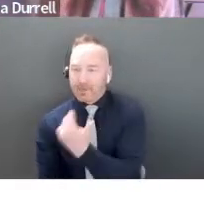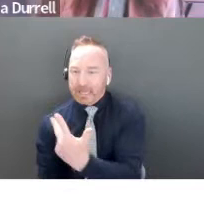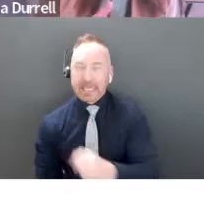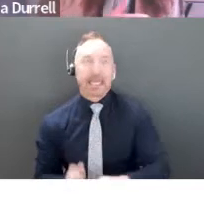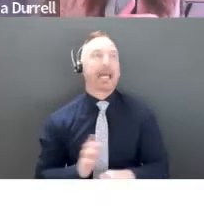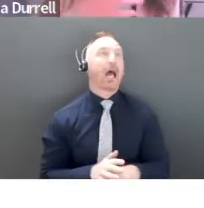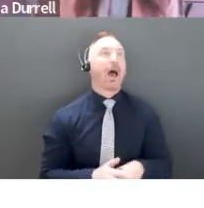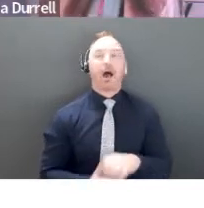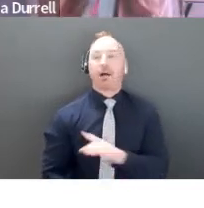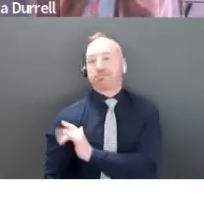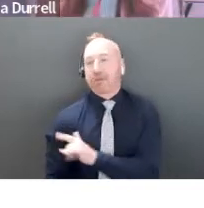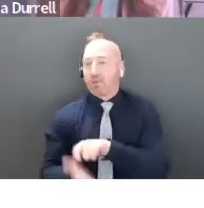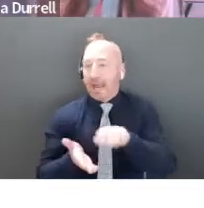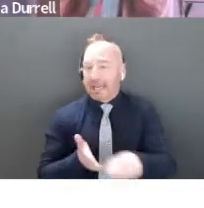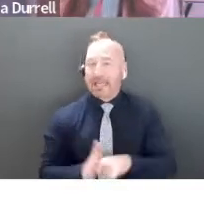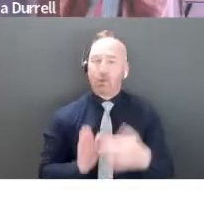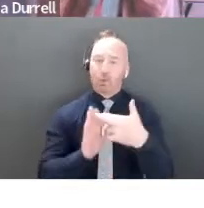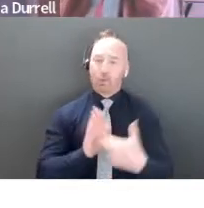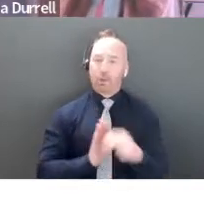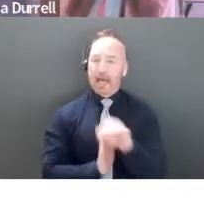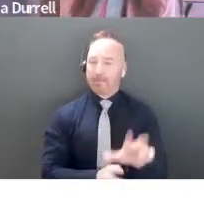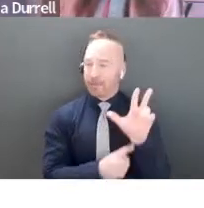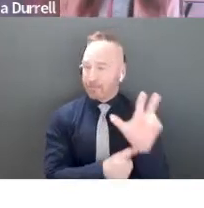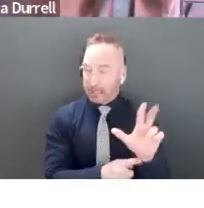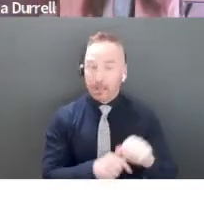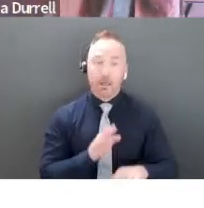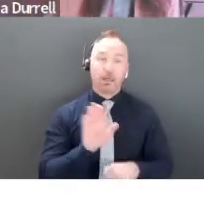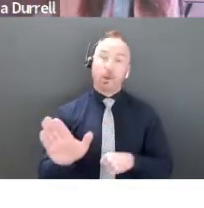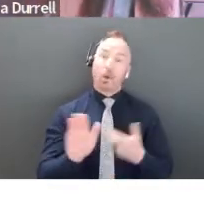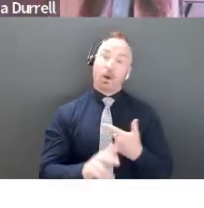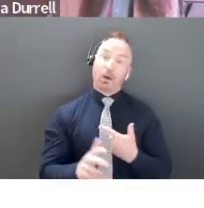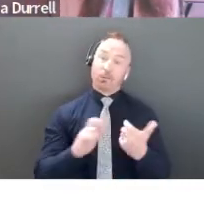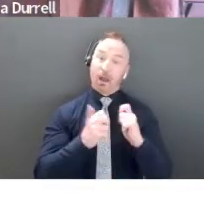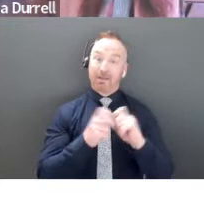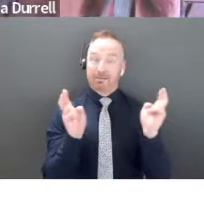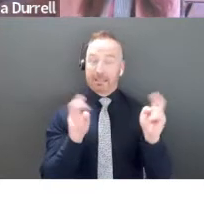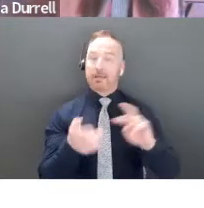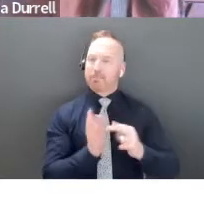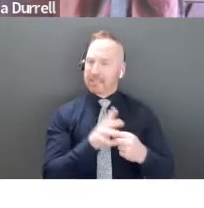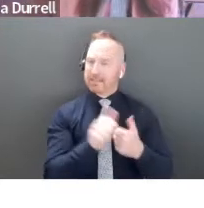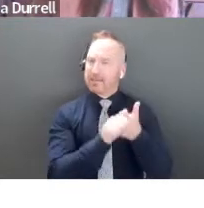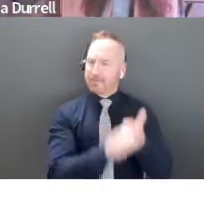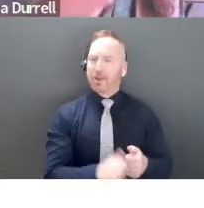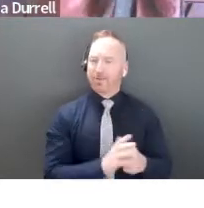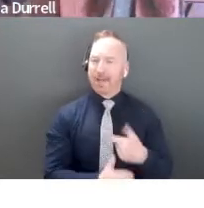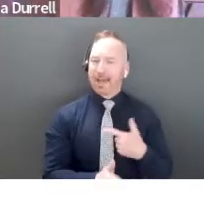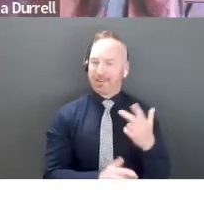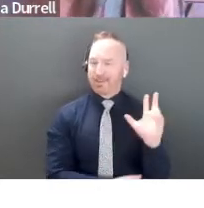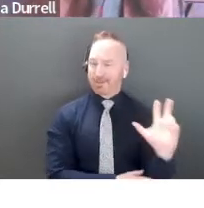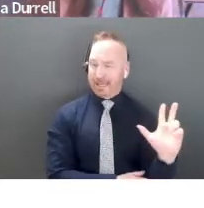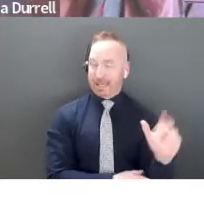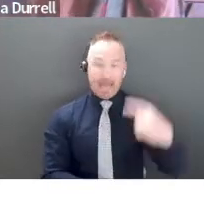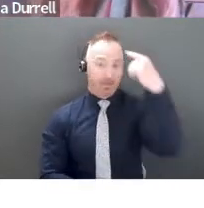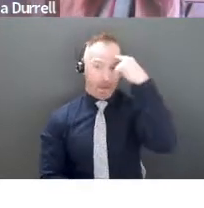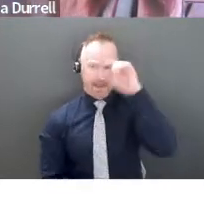about the rule of threes. Your problem can definitely model that as well. And our brains like that, right? So then your solution solves this